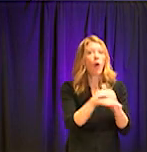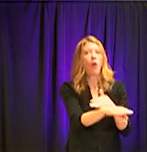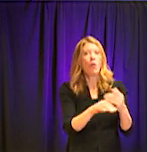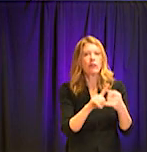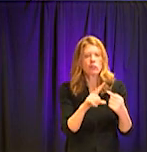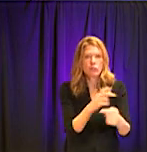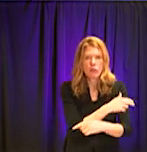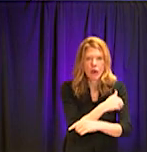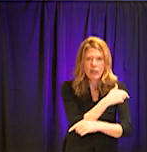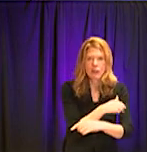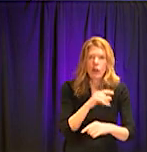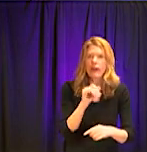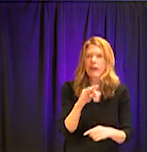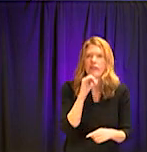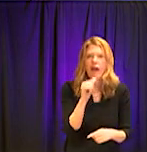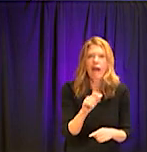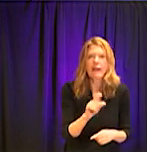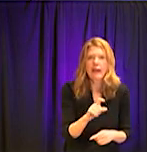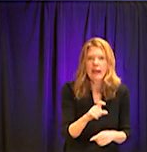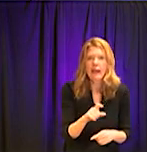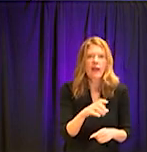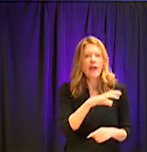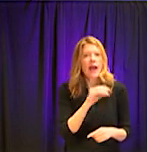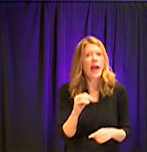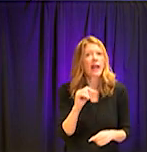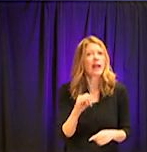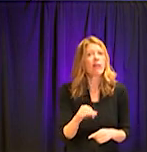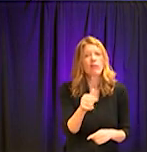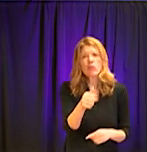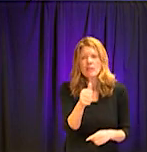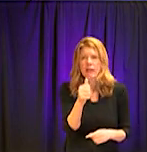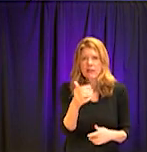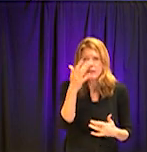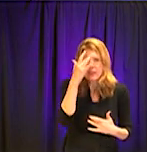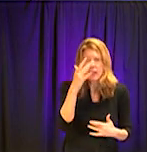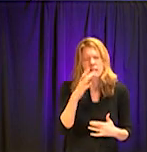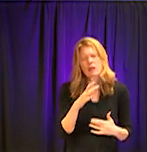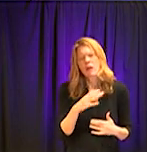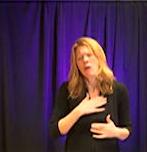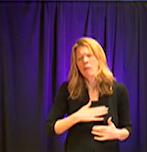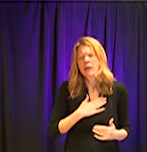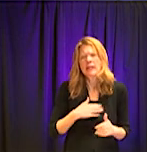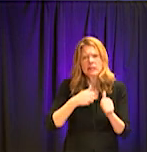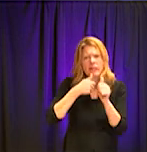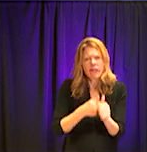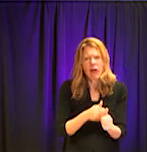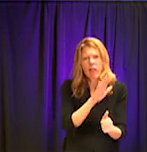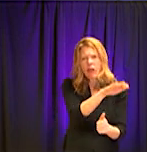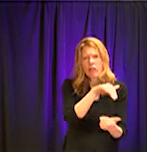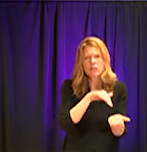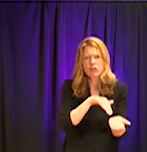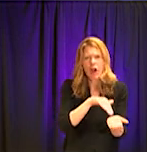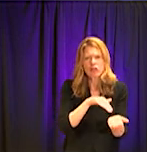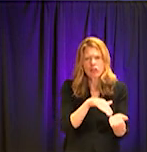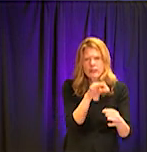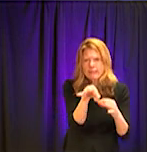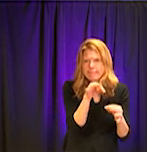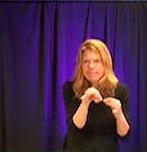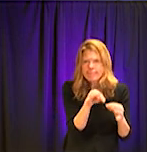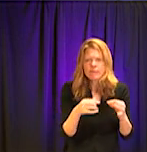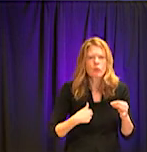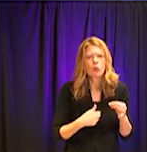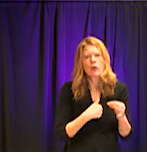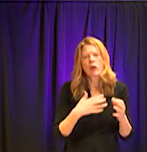as has been described already to prevent others from getting ill, you know, follow those instructions. Everything we can do to decrease the spread of the virus,